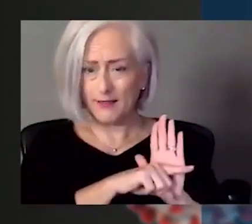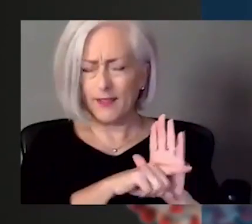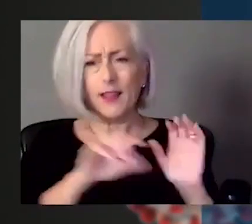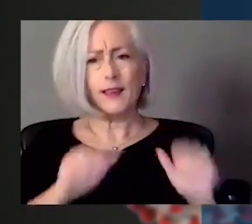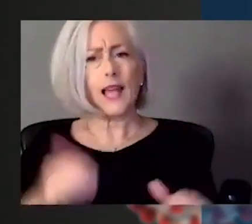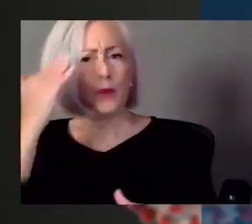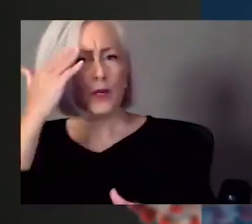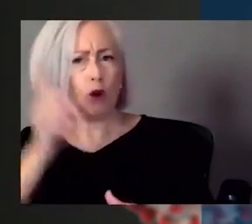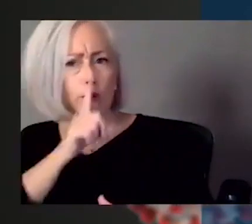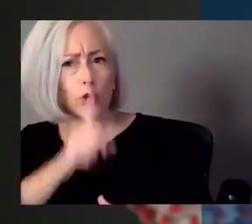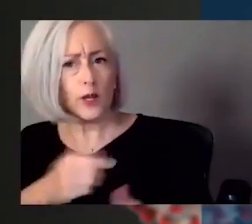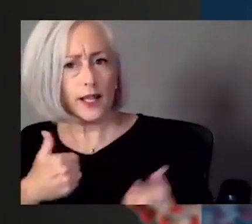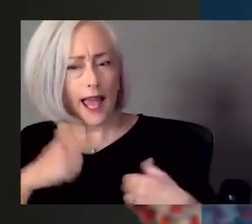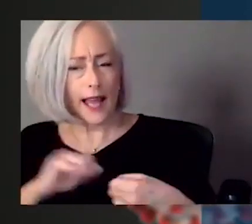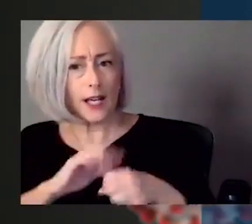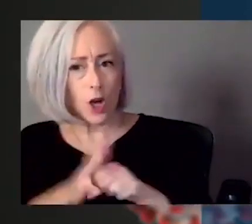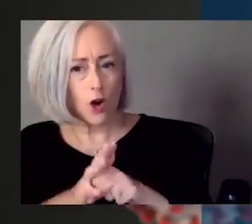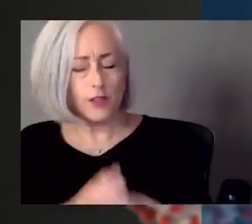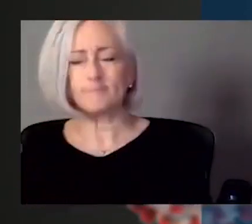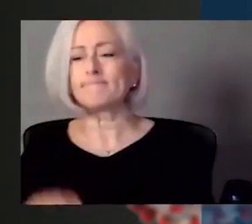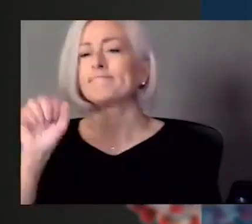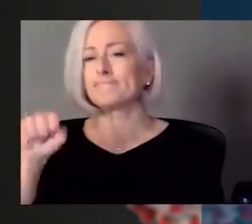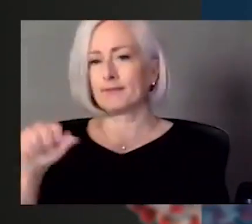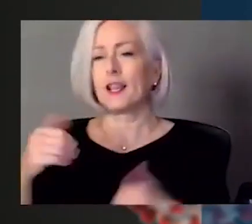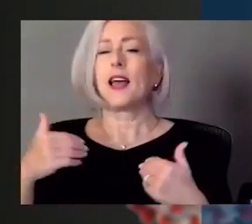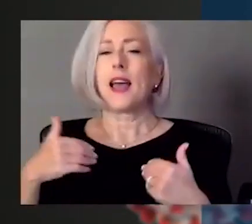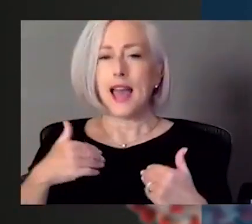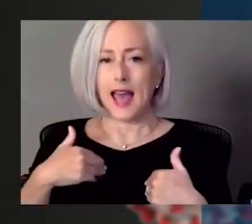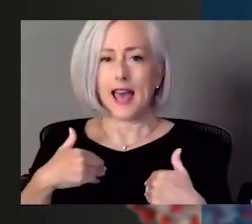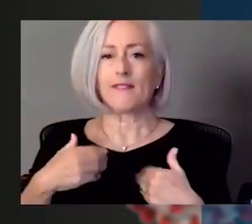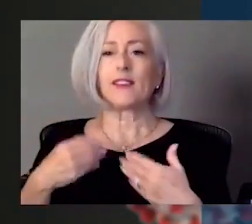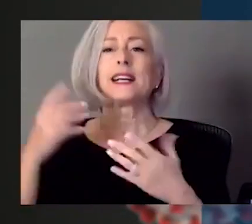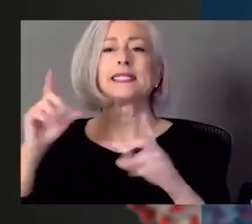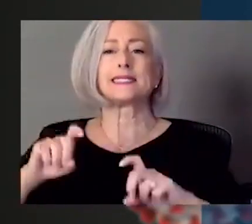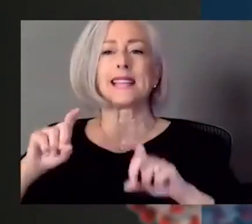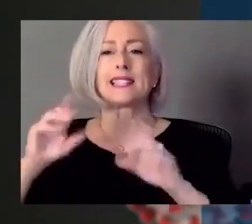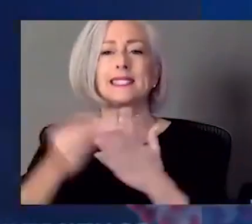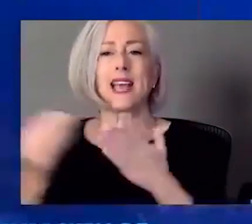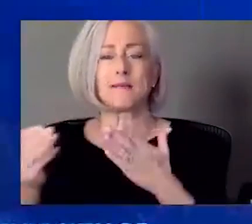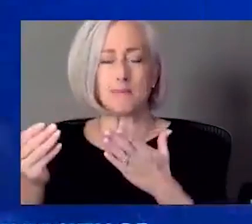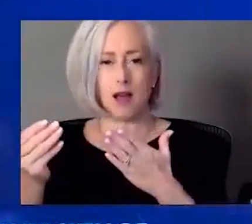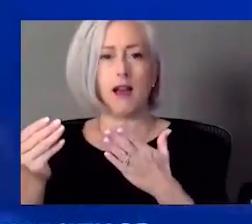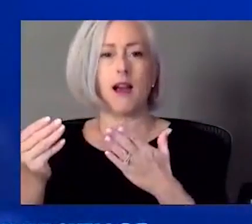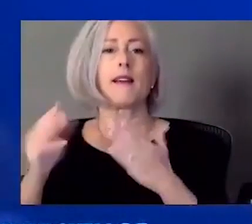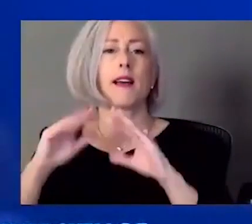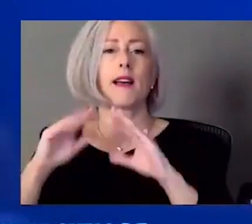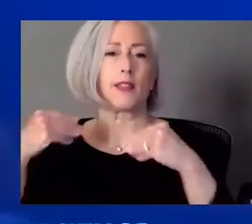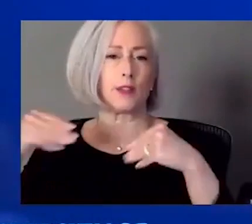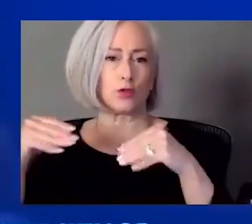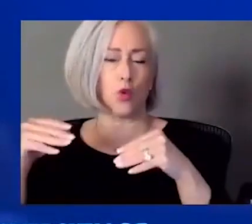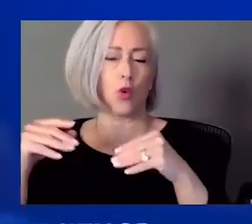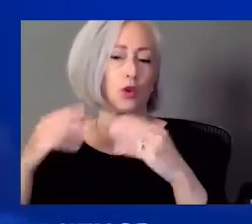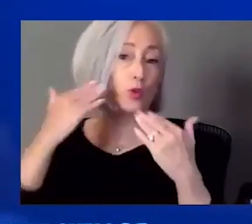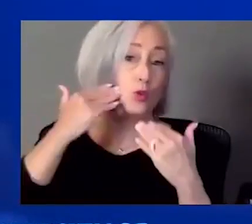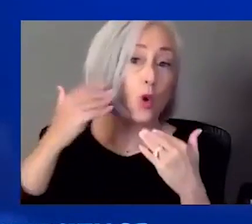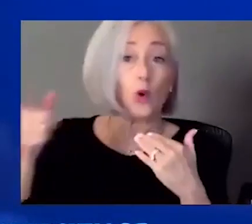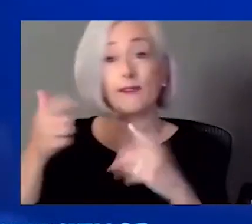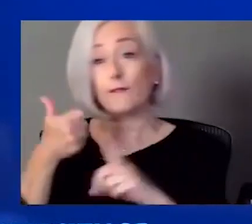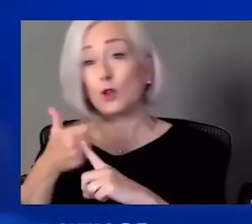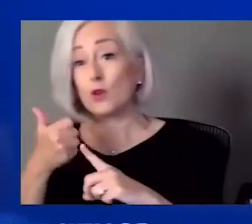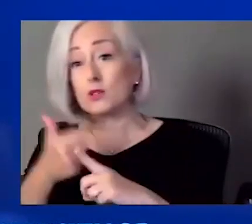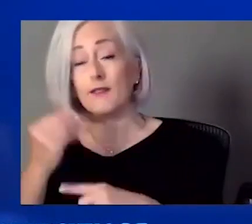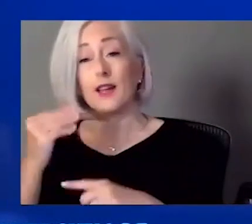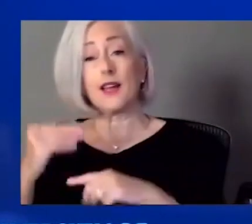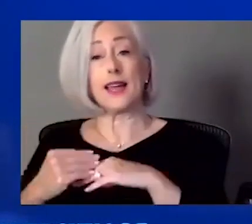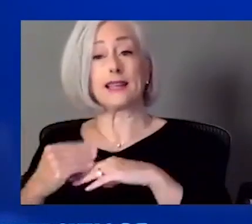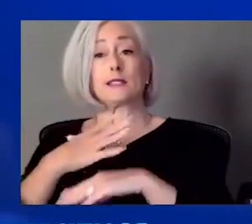test to look at a T cell response. And this will tell you if you've ever had exposure to the virus. Um, that was how